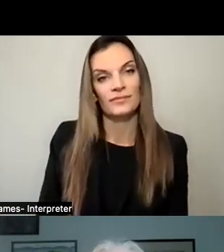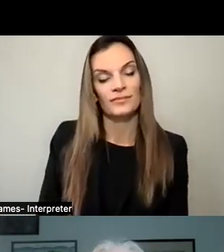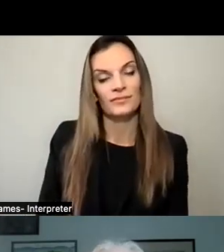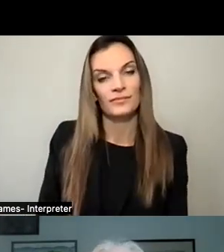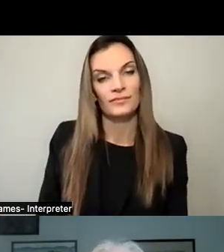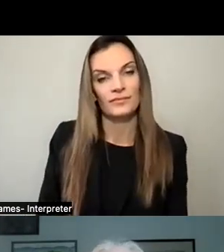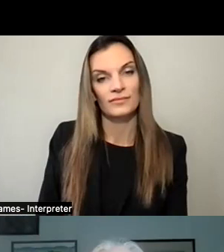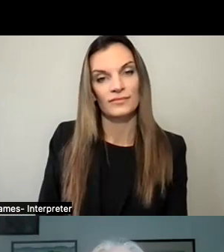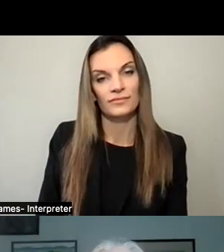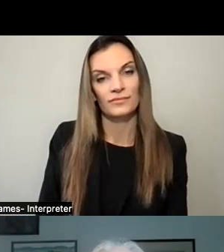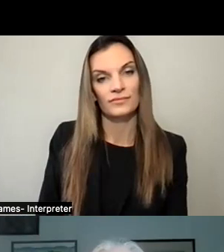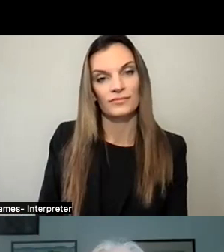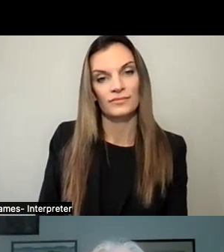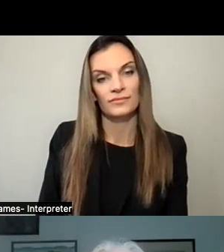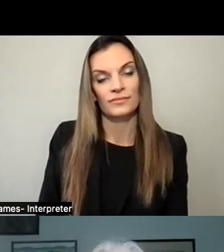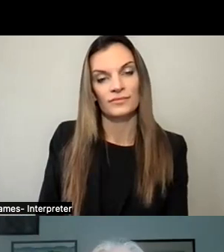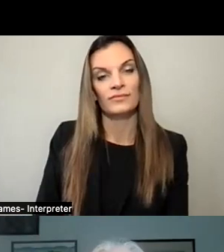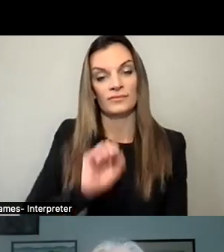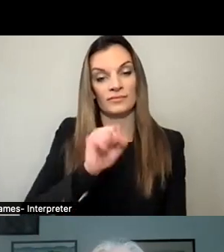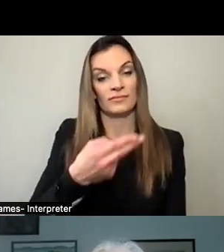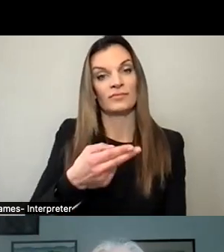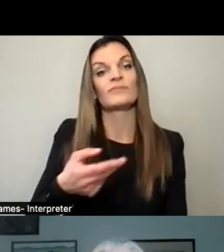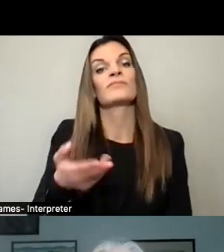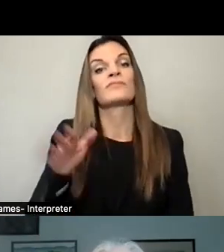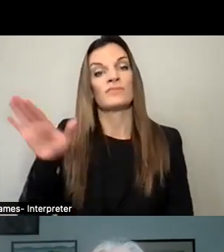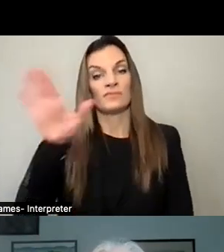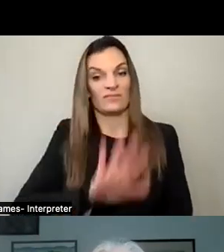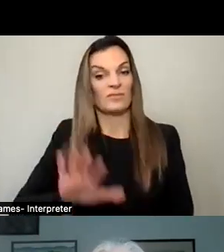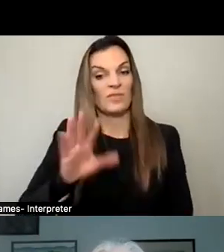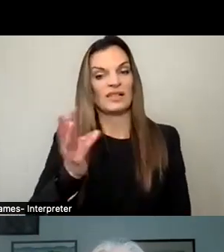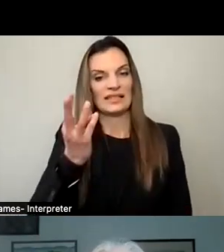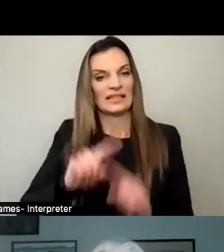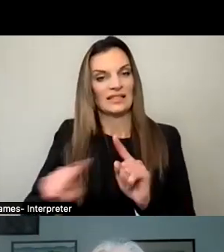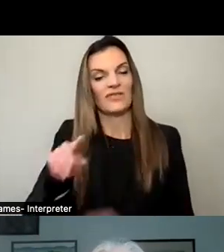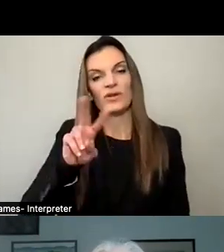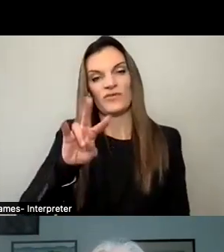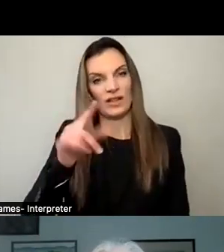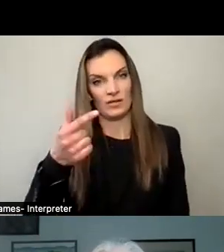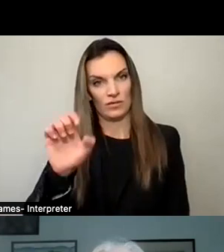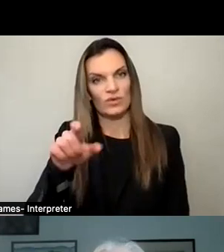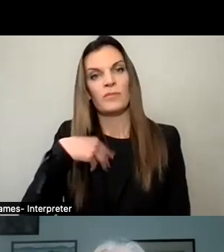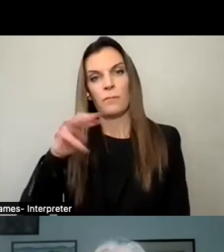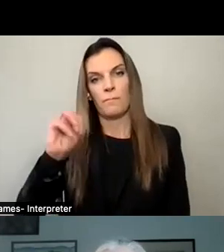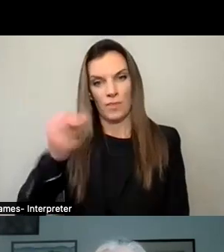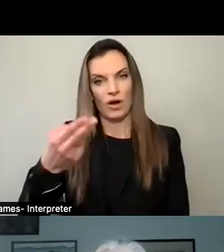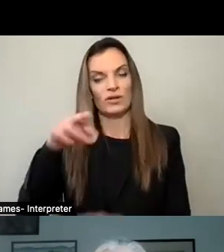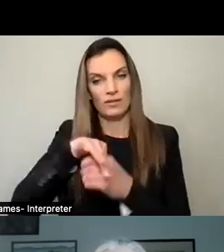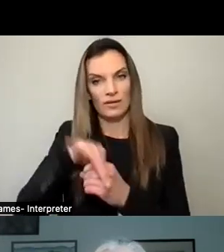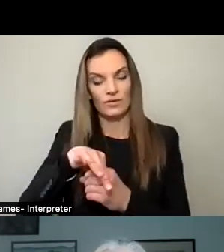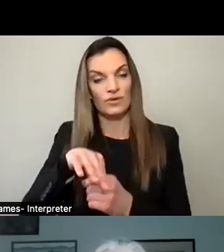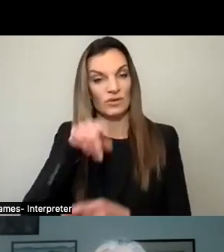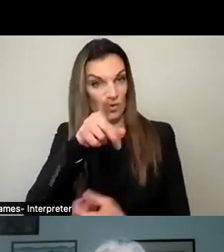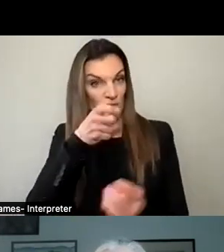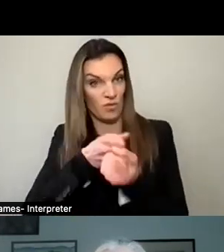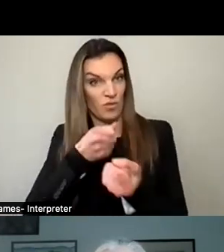Sleepy Hollow is one of six villages in Westchester that still has March elections. Do you support moving the